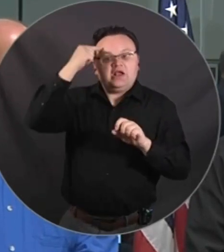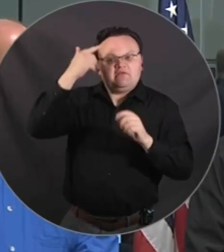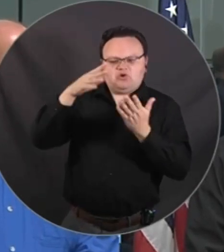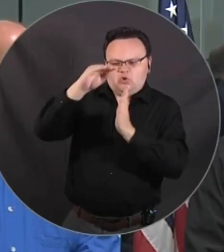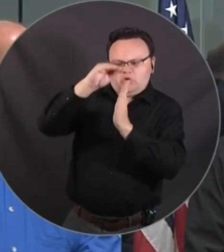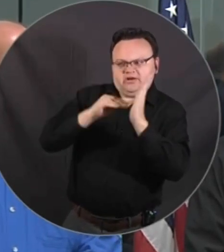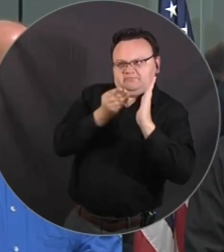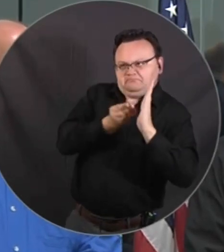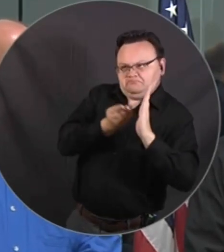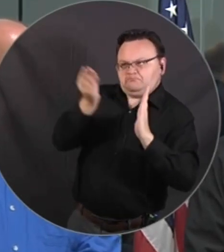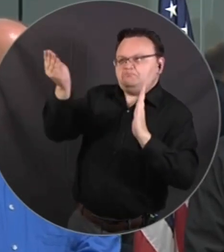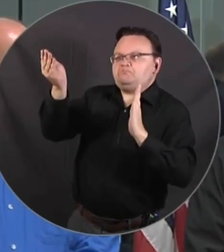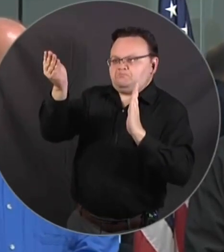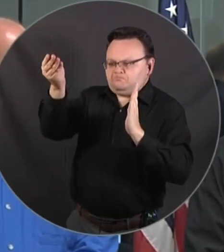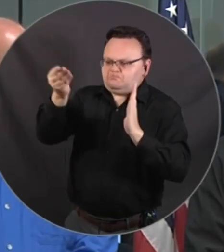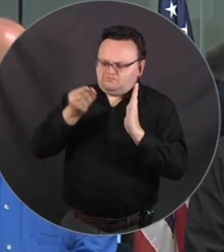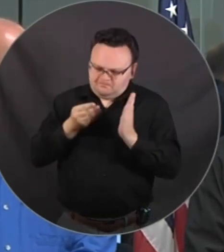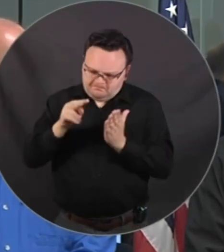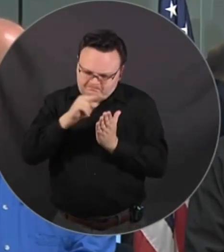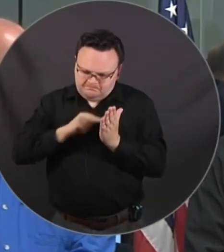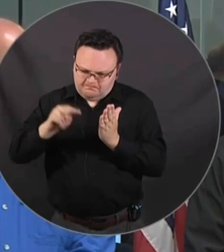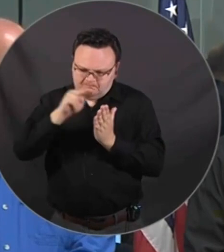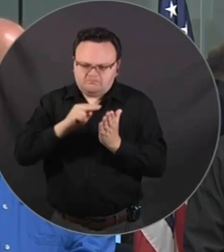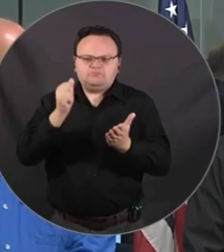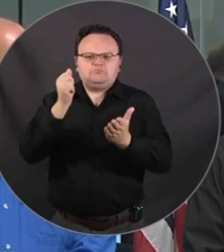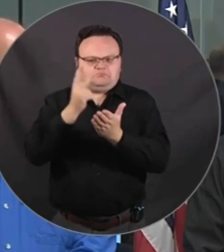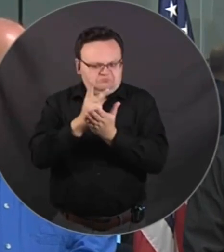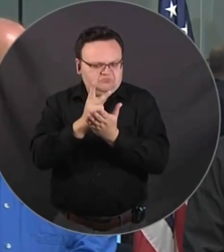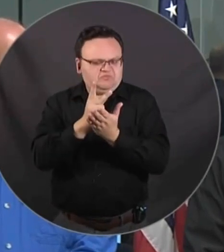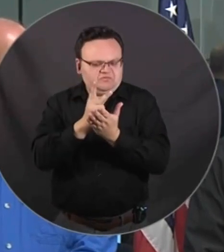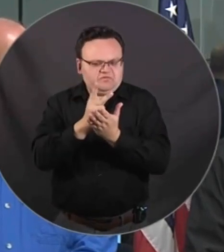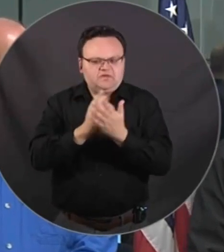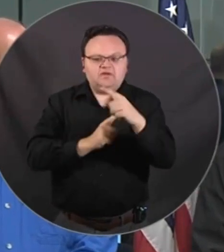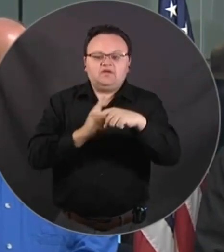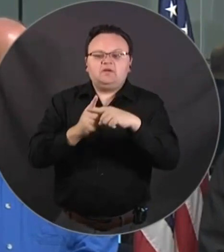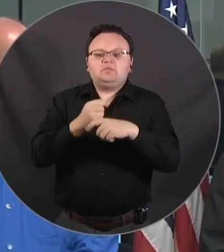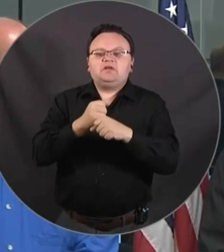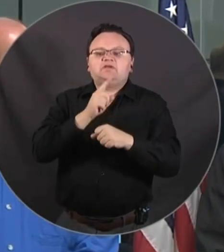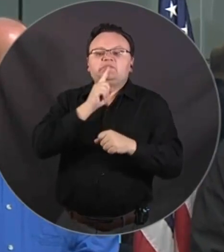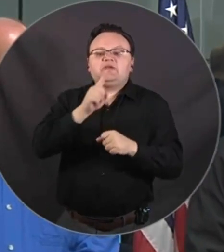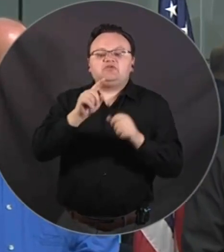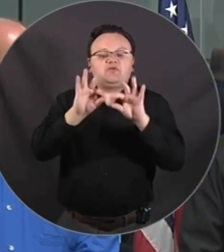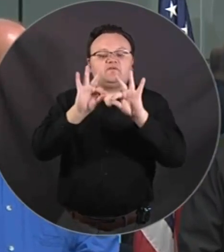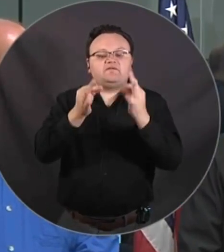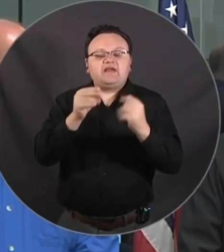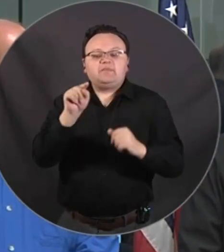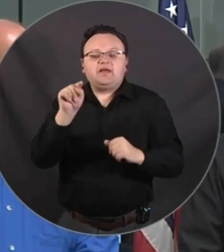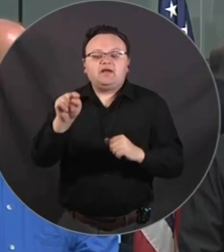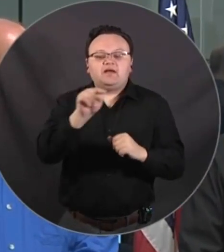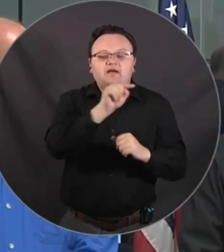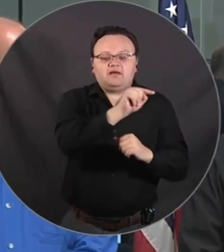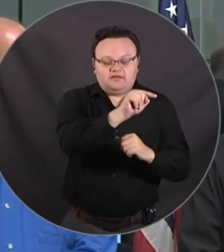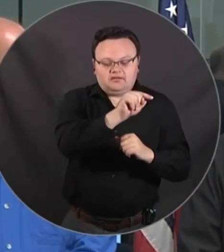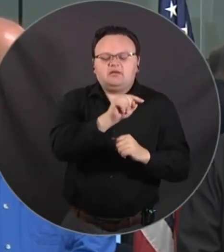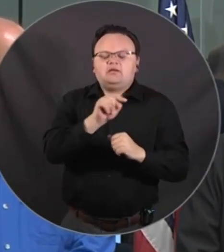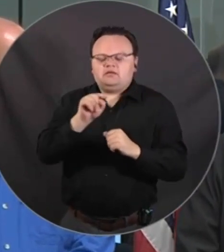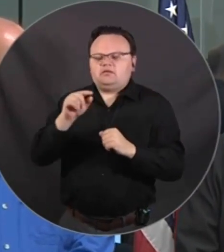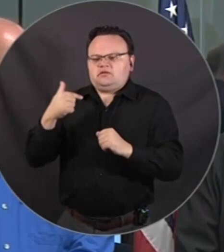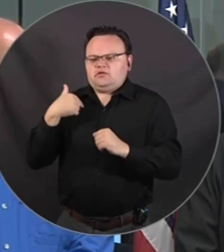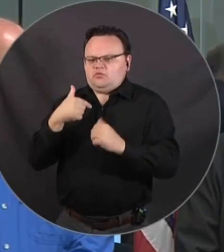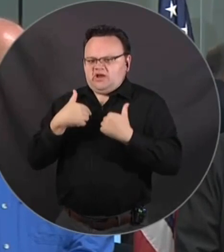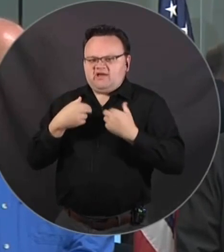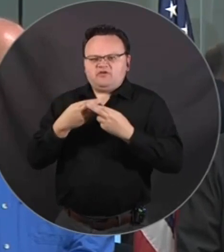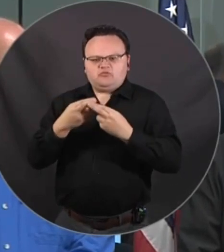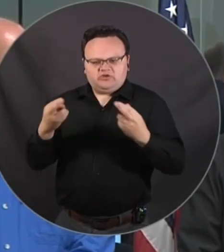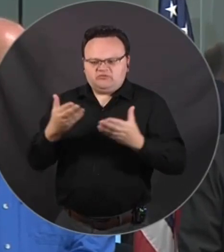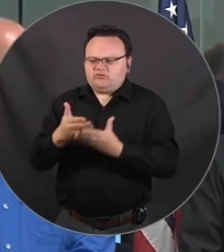possible. And we are going to make sure that we always have the resources here from the federal family to support the current efforts, but also the ongoing